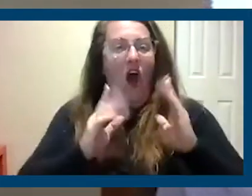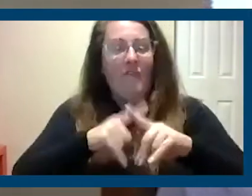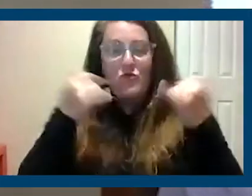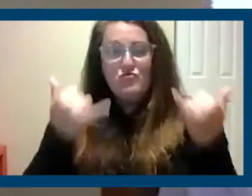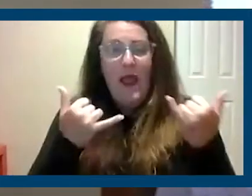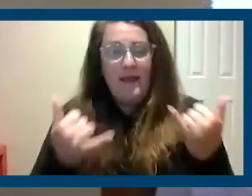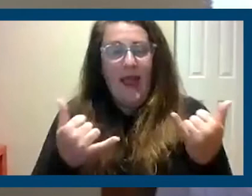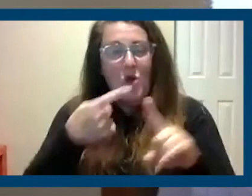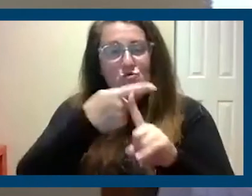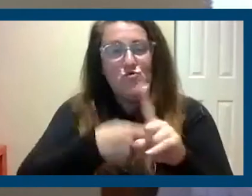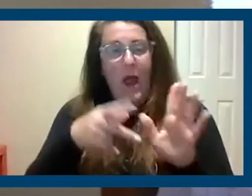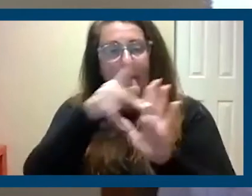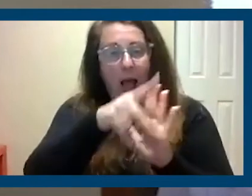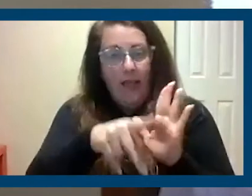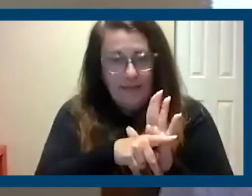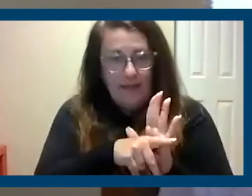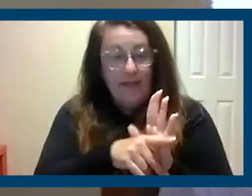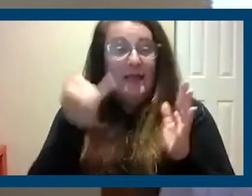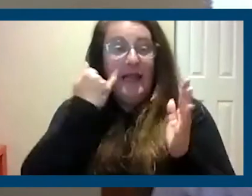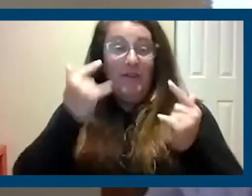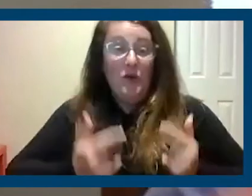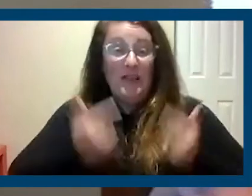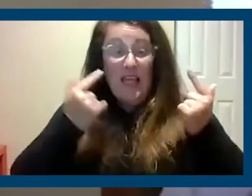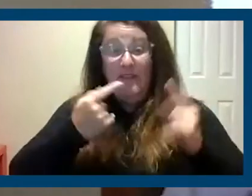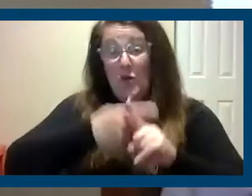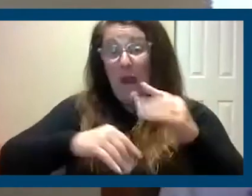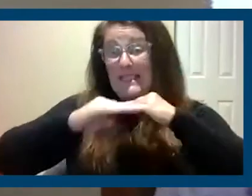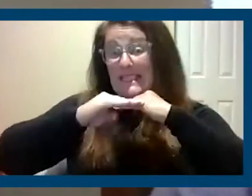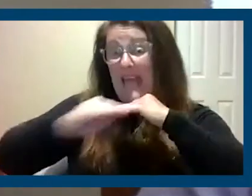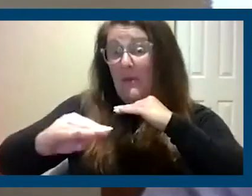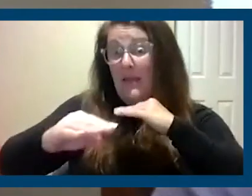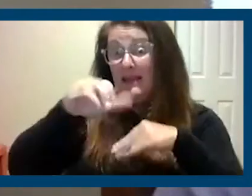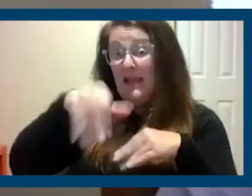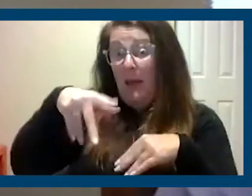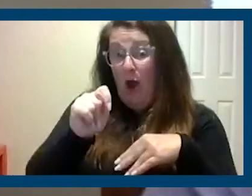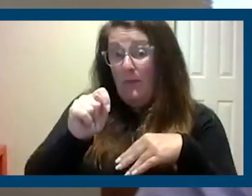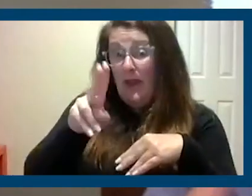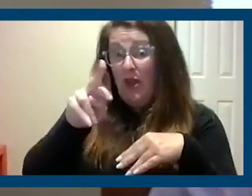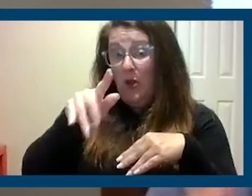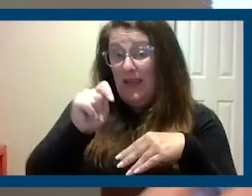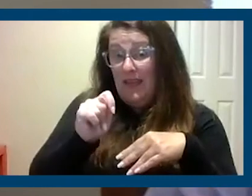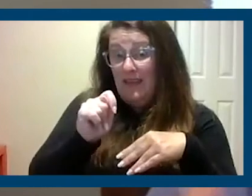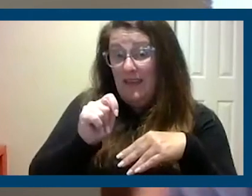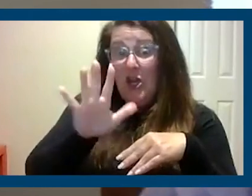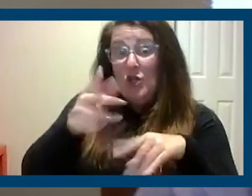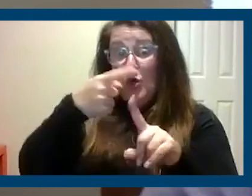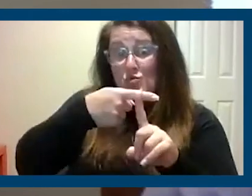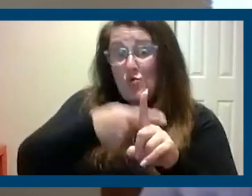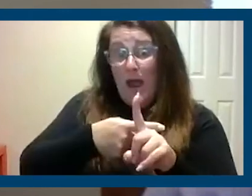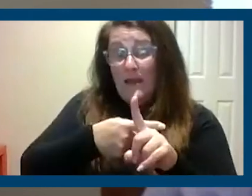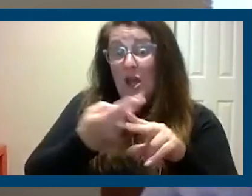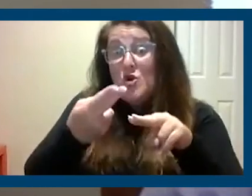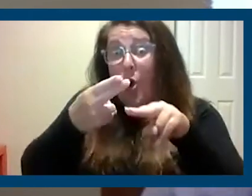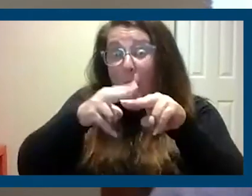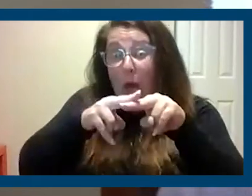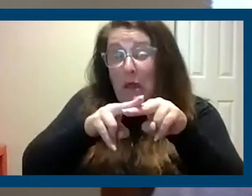policies. If you live in a rent stabilized apartment, rent stabilized unit, your rents could only go up